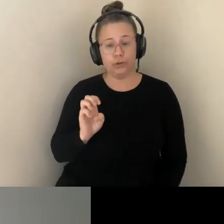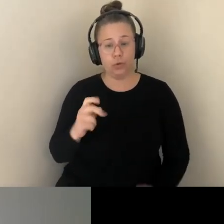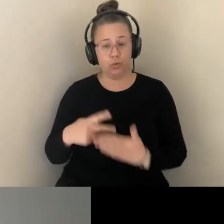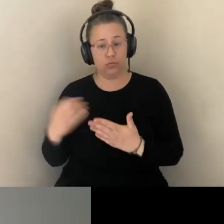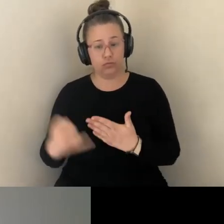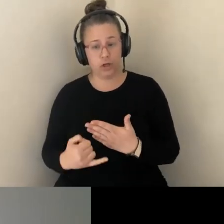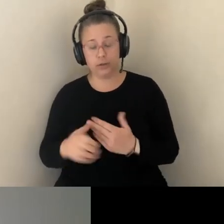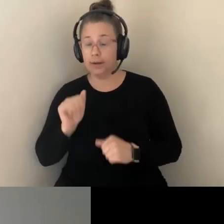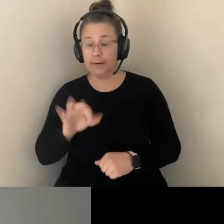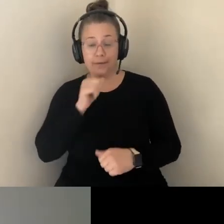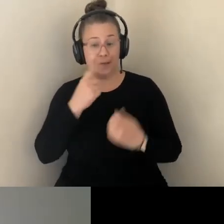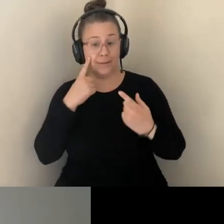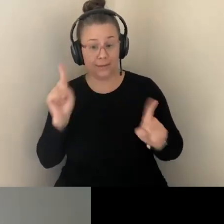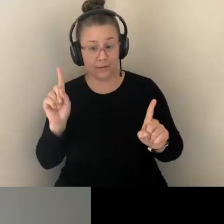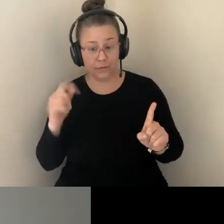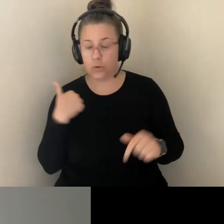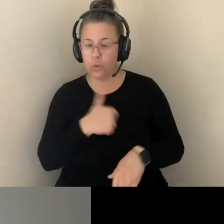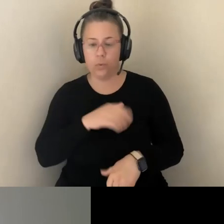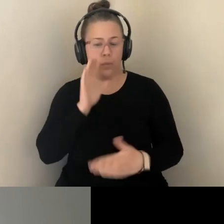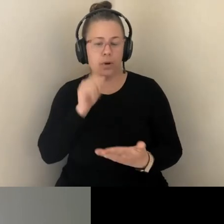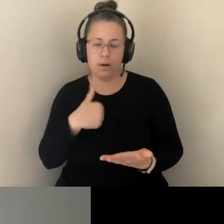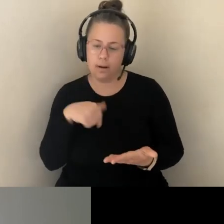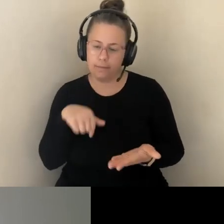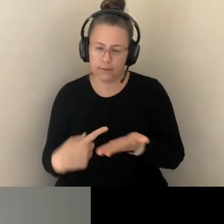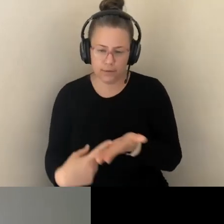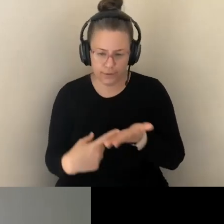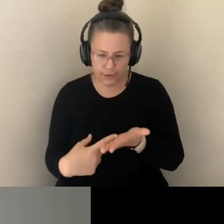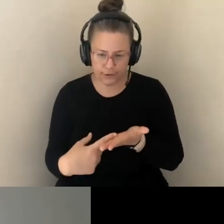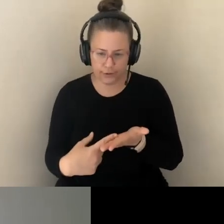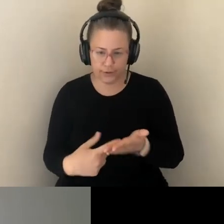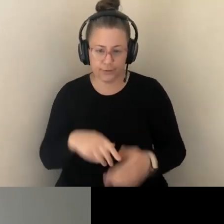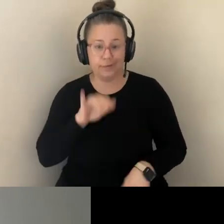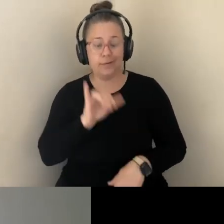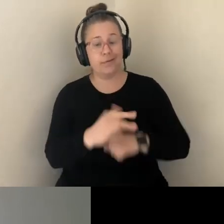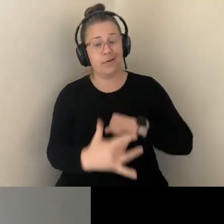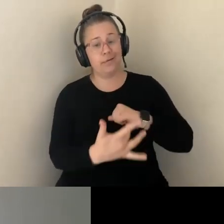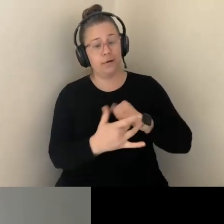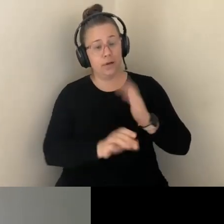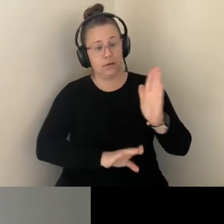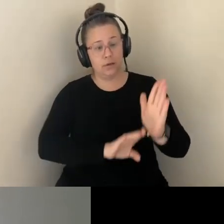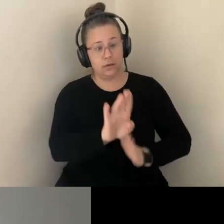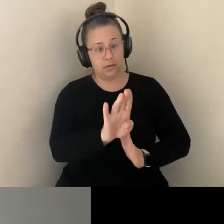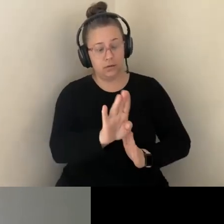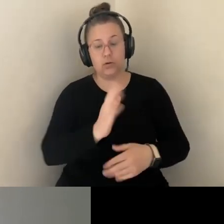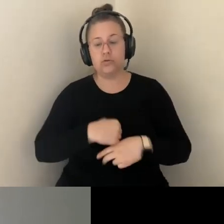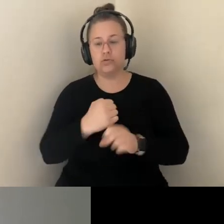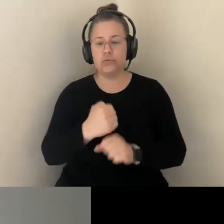ADVANCES IN MAPPING AND SEQUENCING, IN MANY WAYS ELUCIDATING THE INNER WORKINGS OF HEALTH AND WELL-BEING.